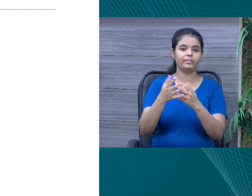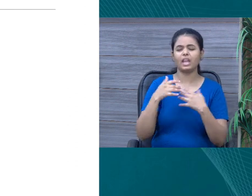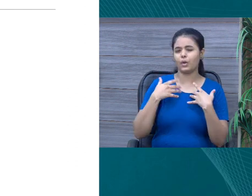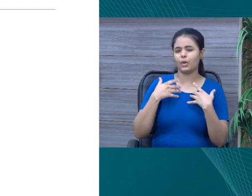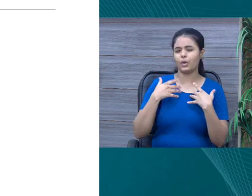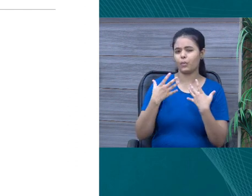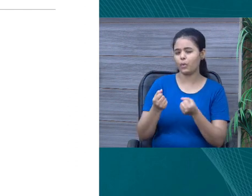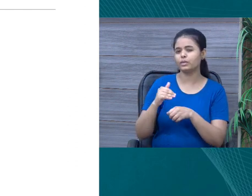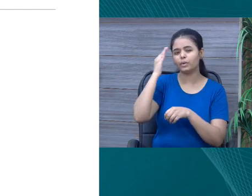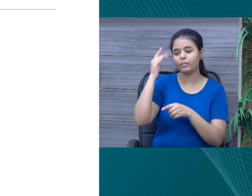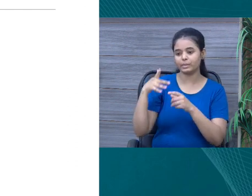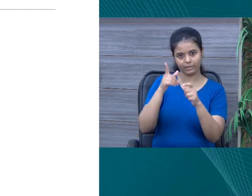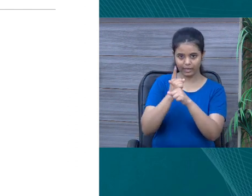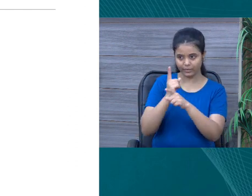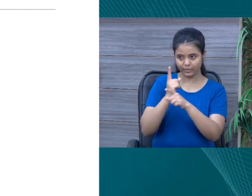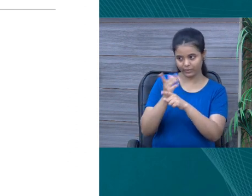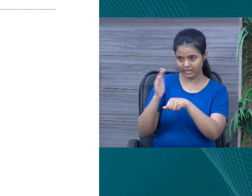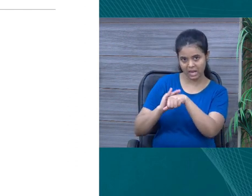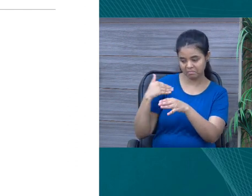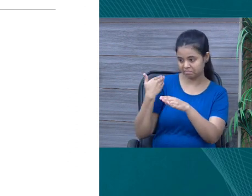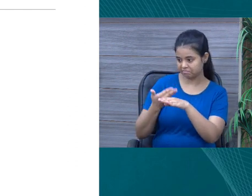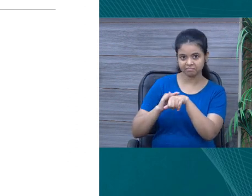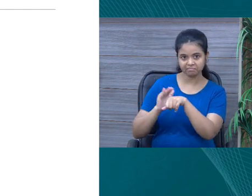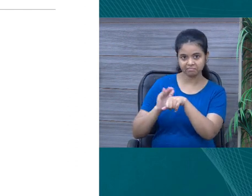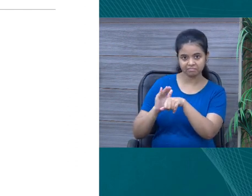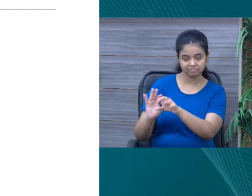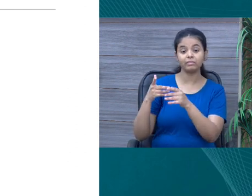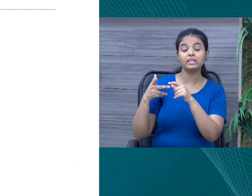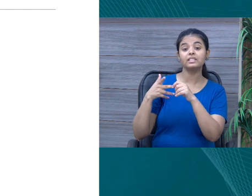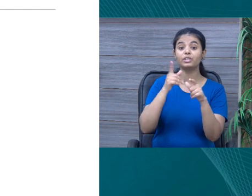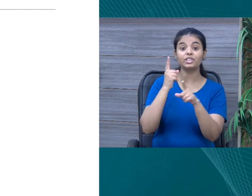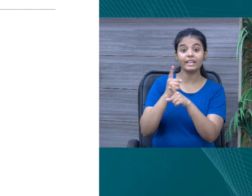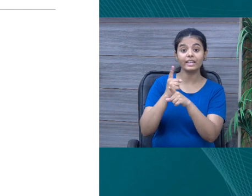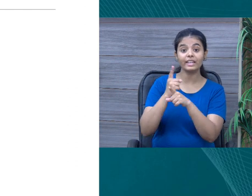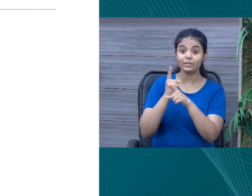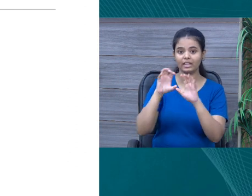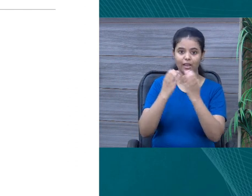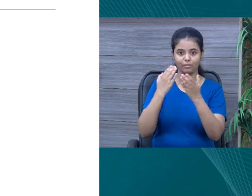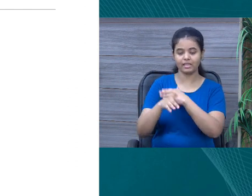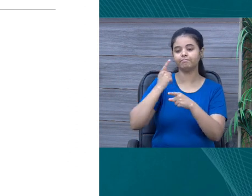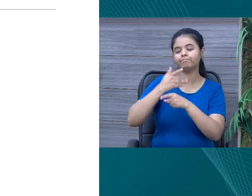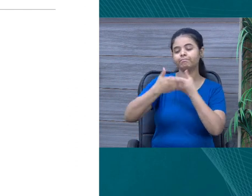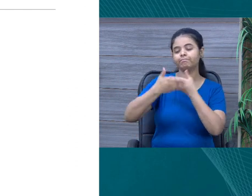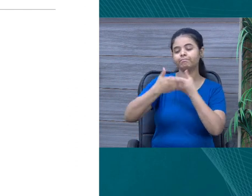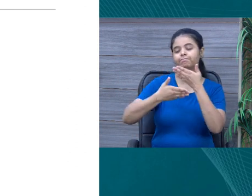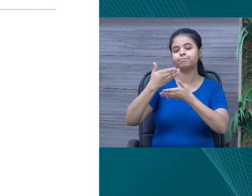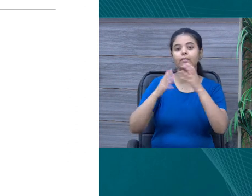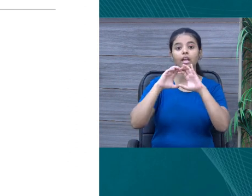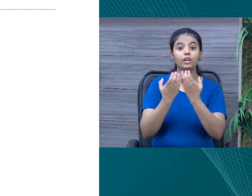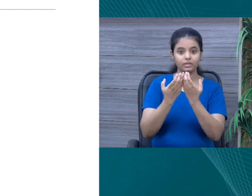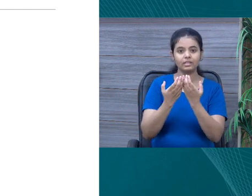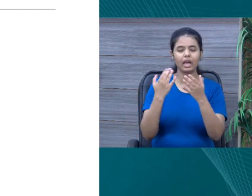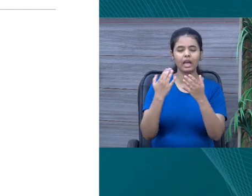you, as a special educator, when the special educators teach in the classroom, and it is an inclusive